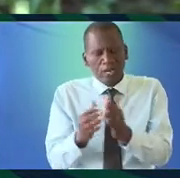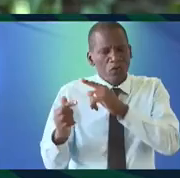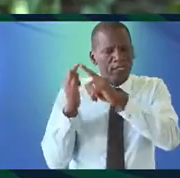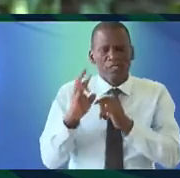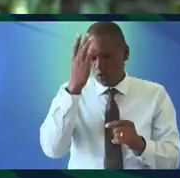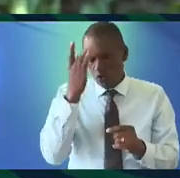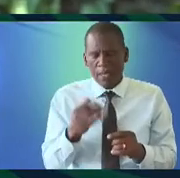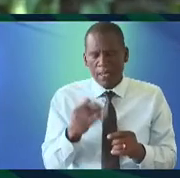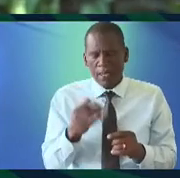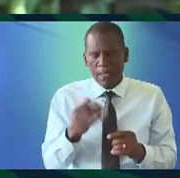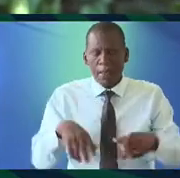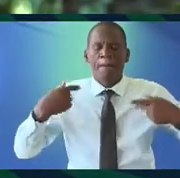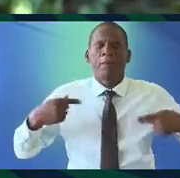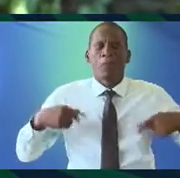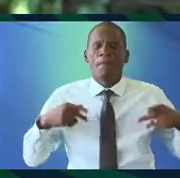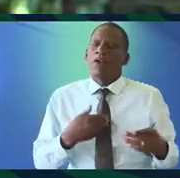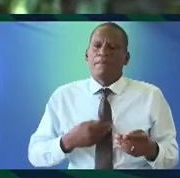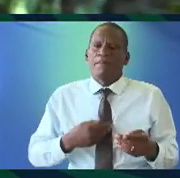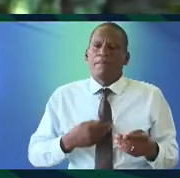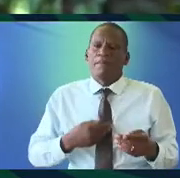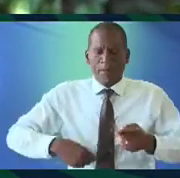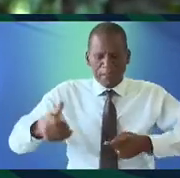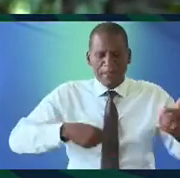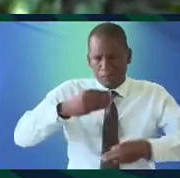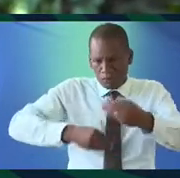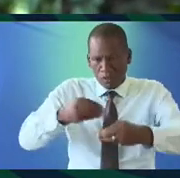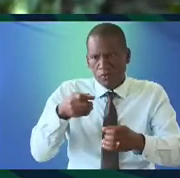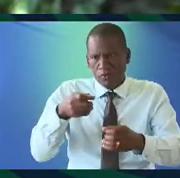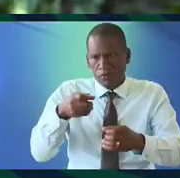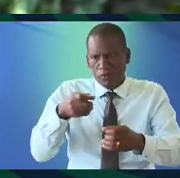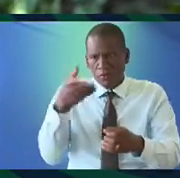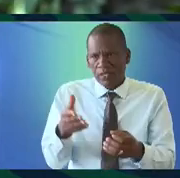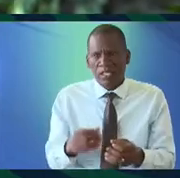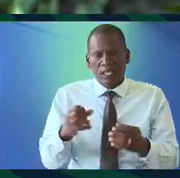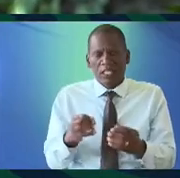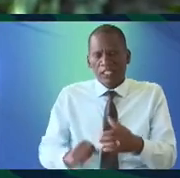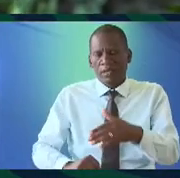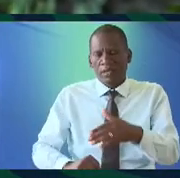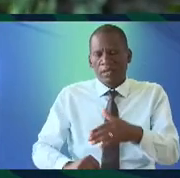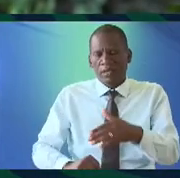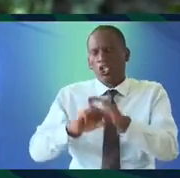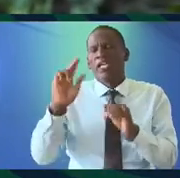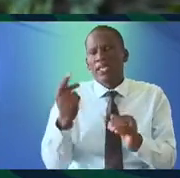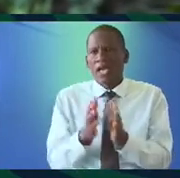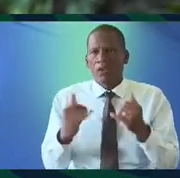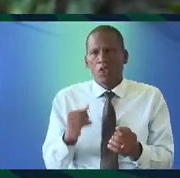experience because people have been buying the fabric out of this like deep sense of patriotism